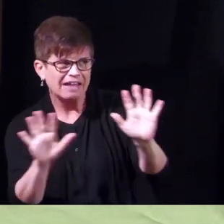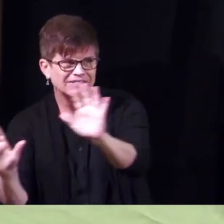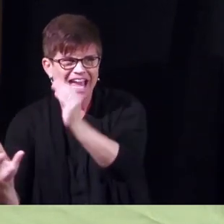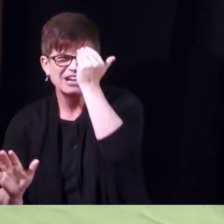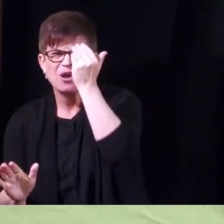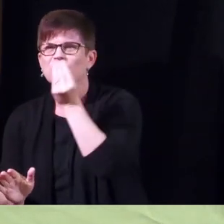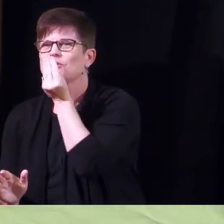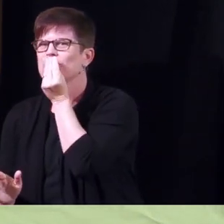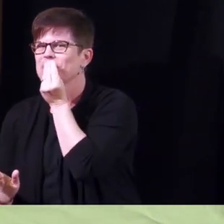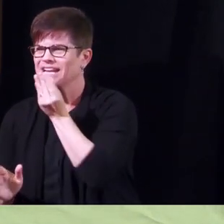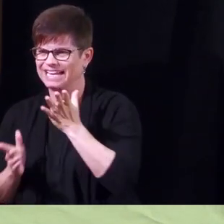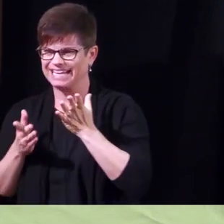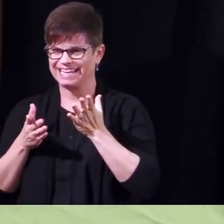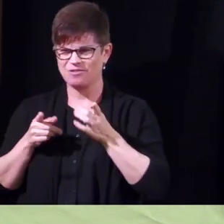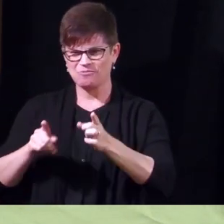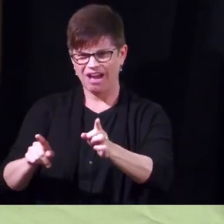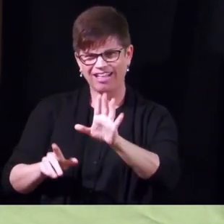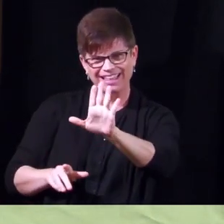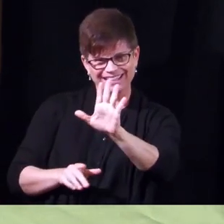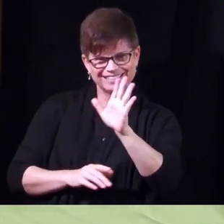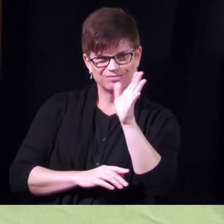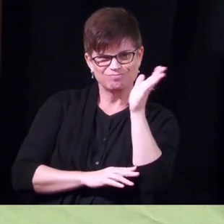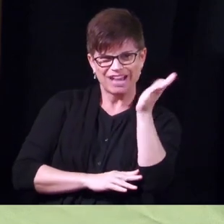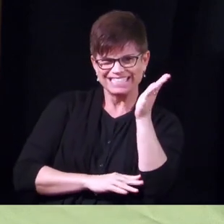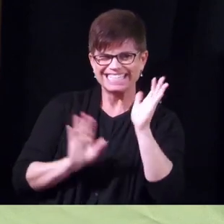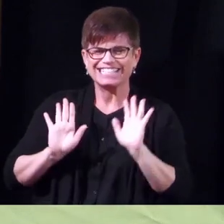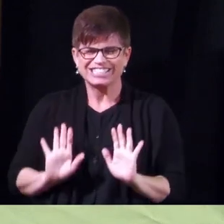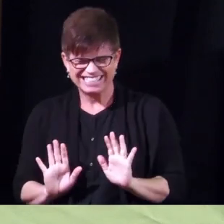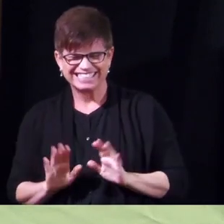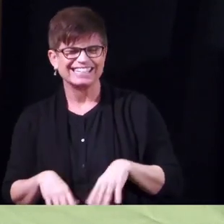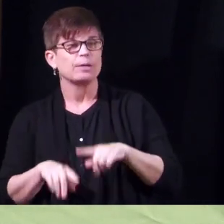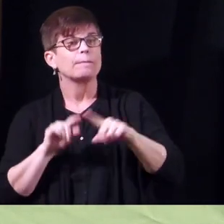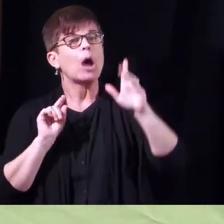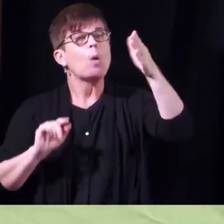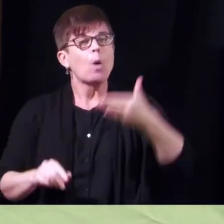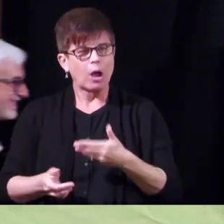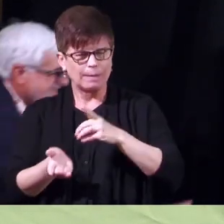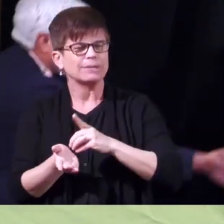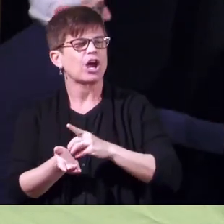okay and let's welcome dr samowitz